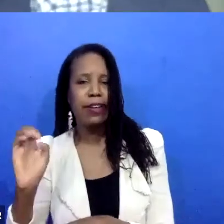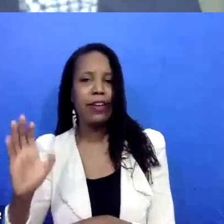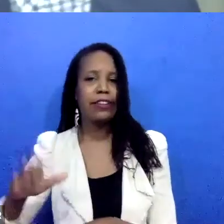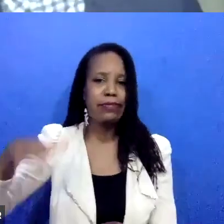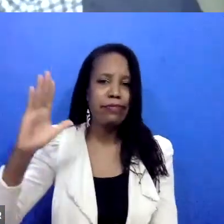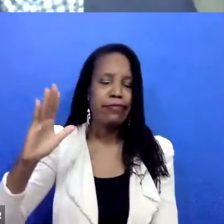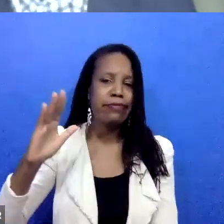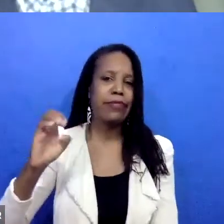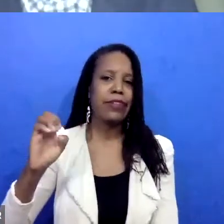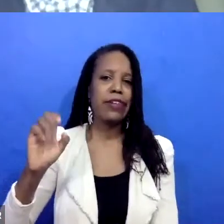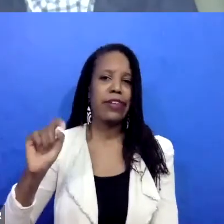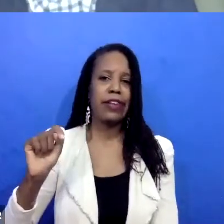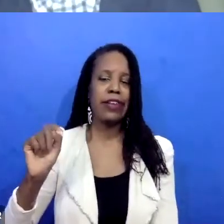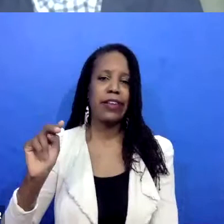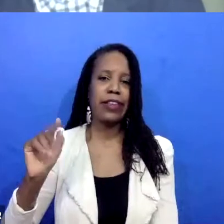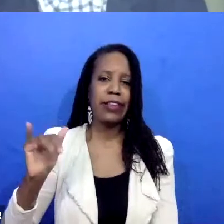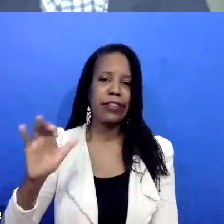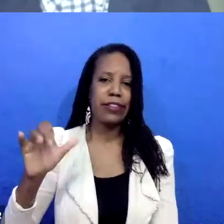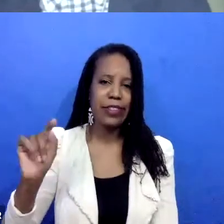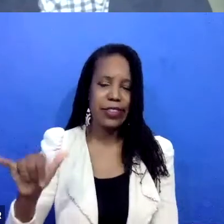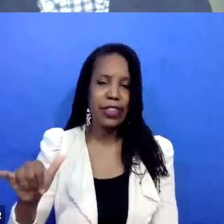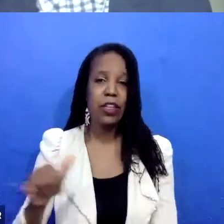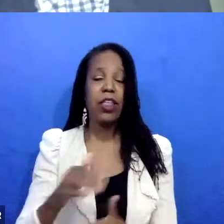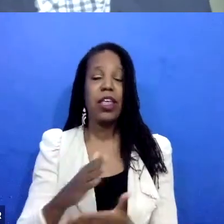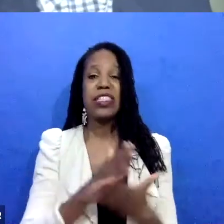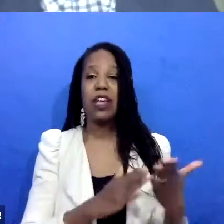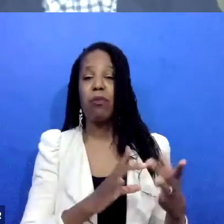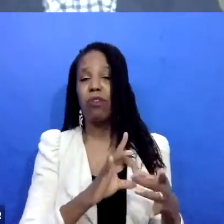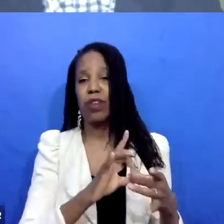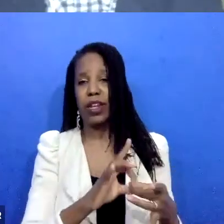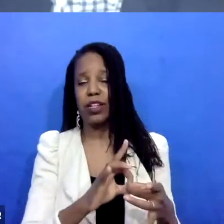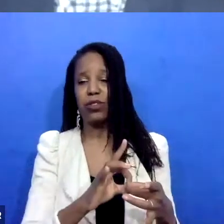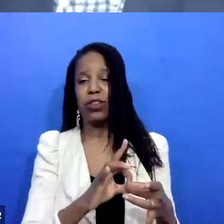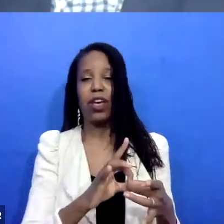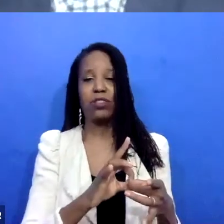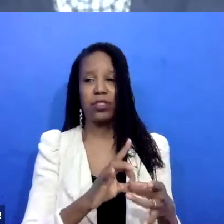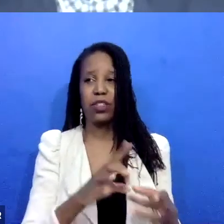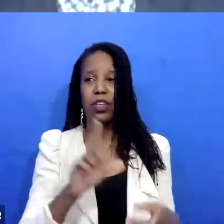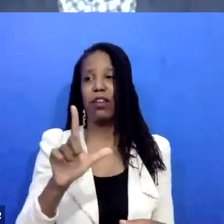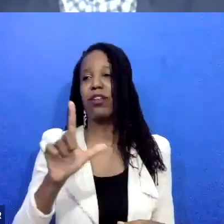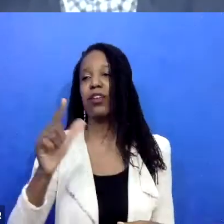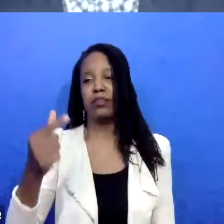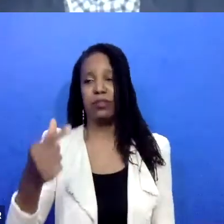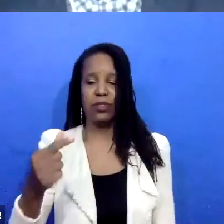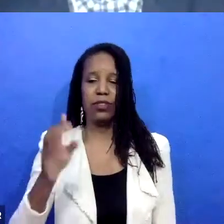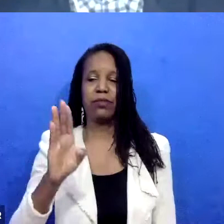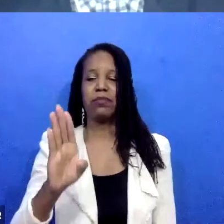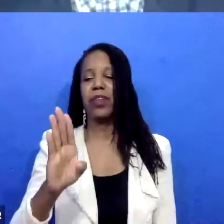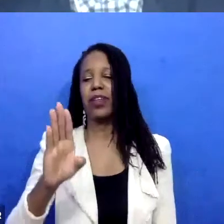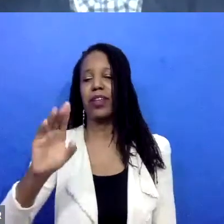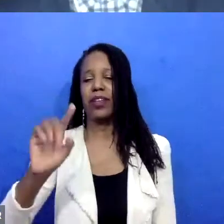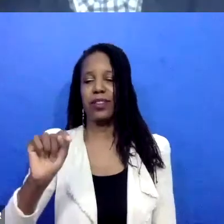Some of them are, you know, running batterers intervention programs with formerly incarcerated people,